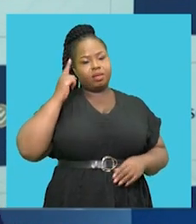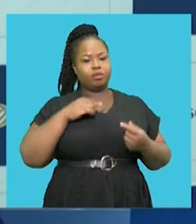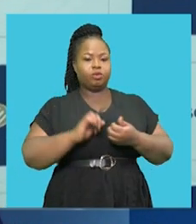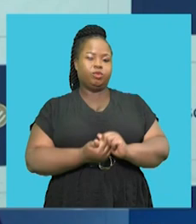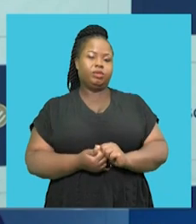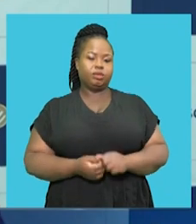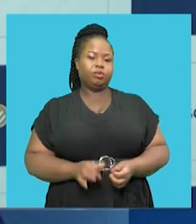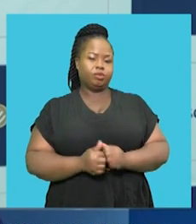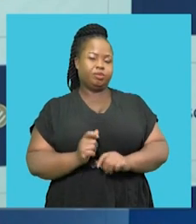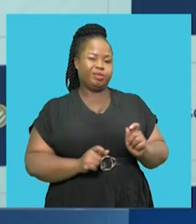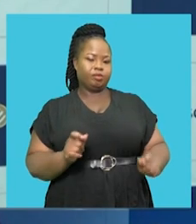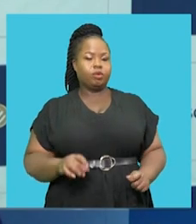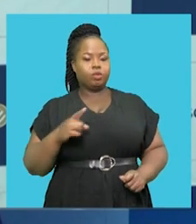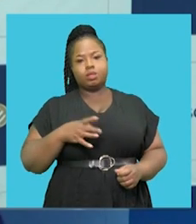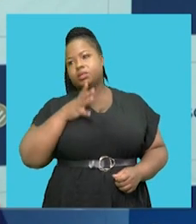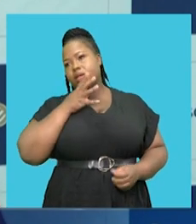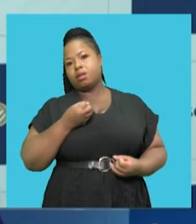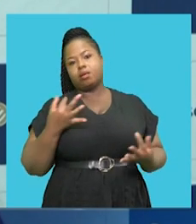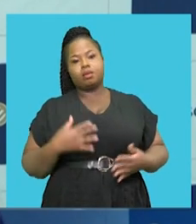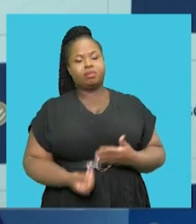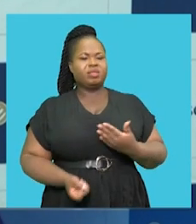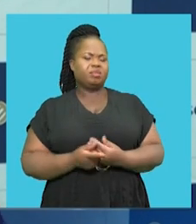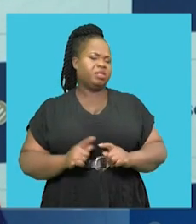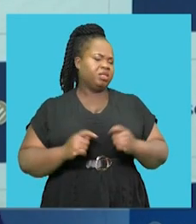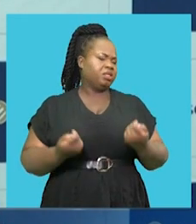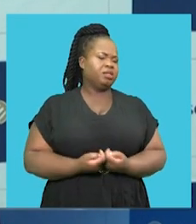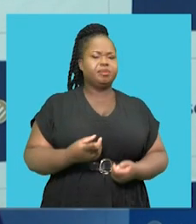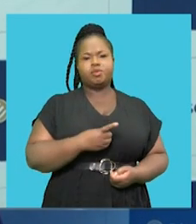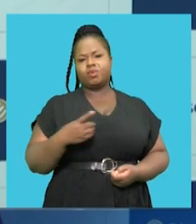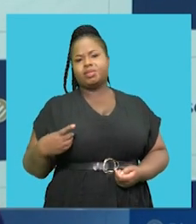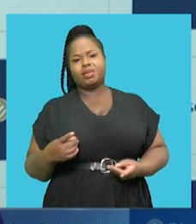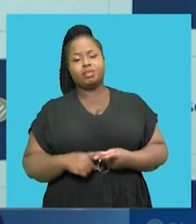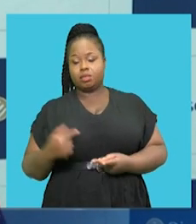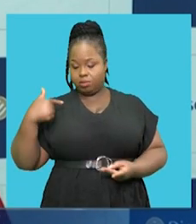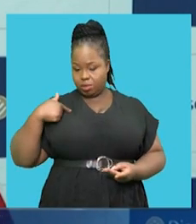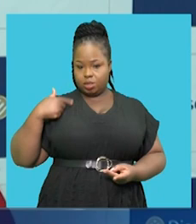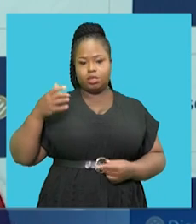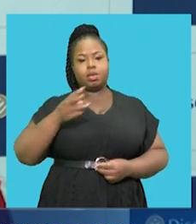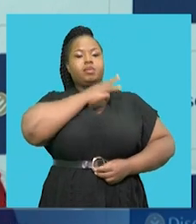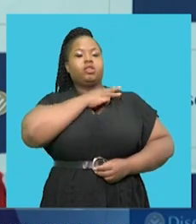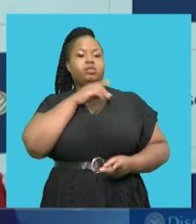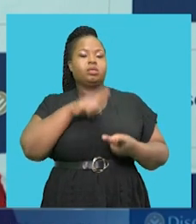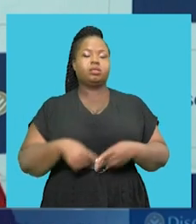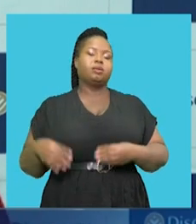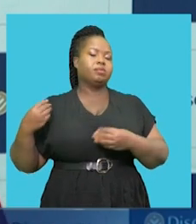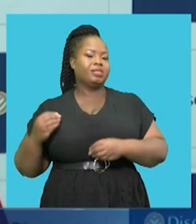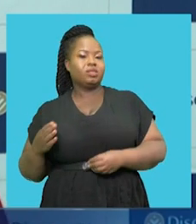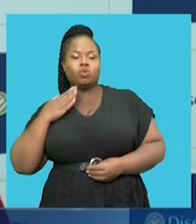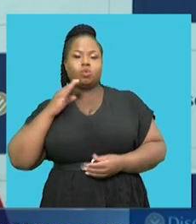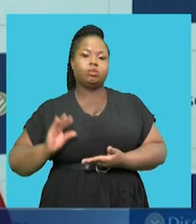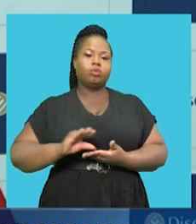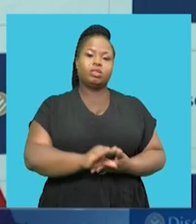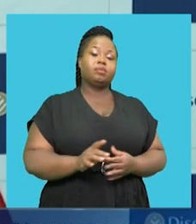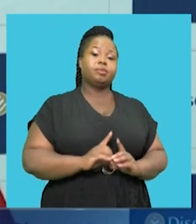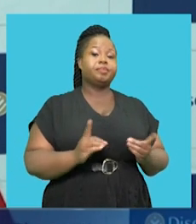we only think about athletes, whereas there's so much that goes on. There's team doctors, there's people like myself, which are managers, there's corporates that have sponsorship